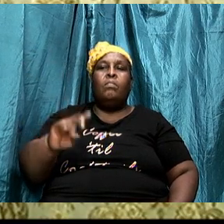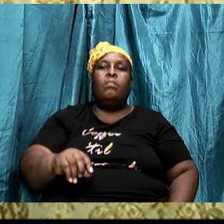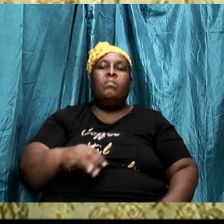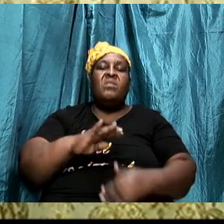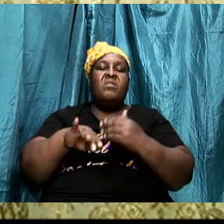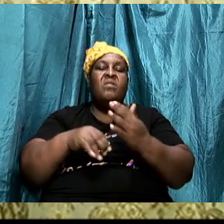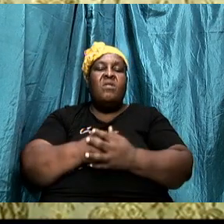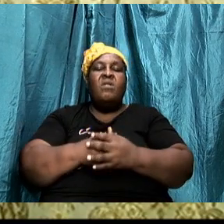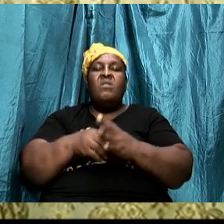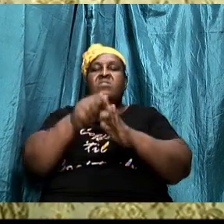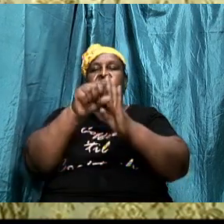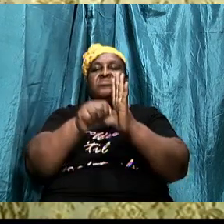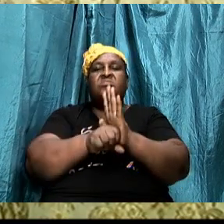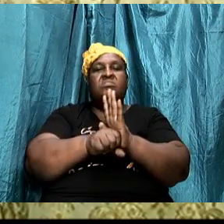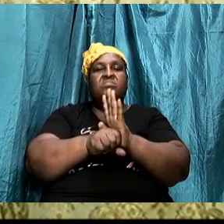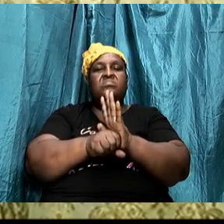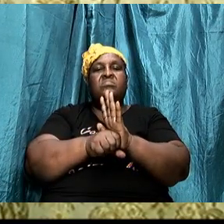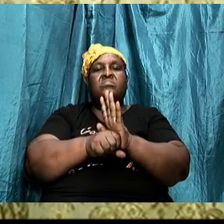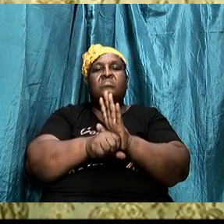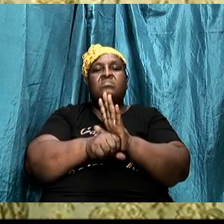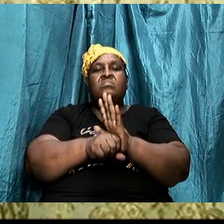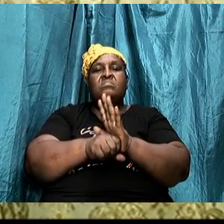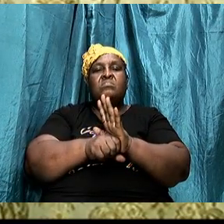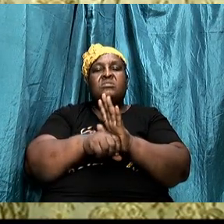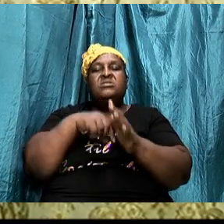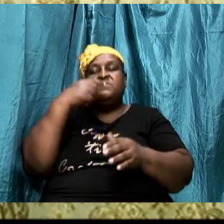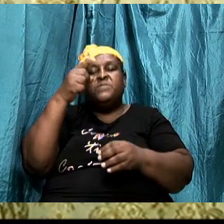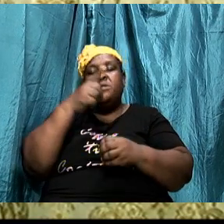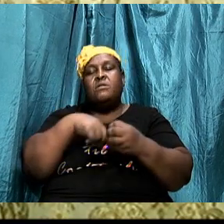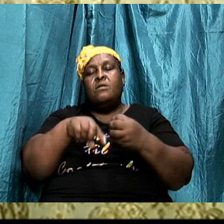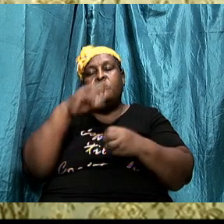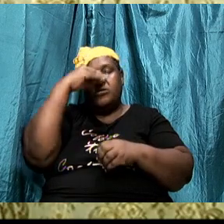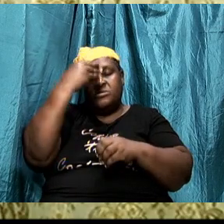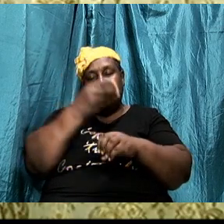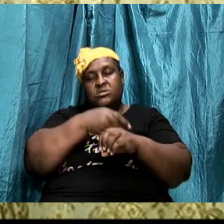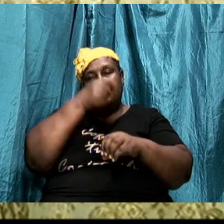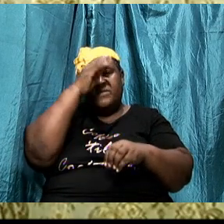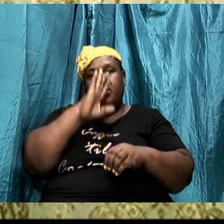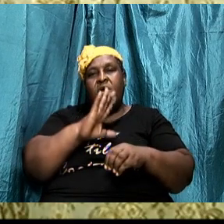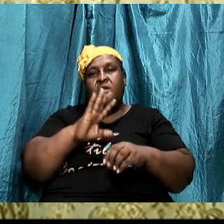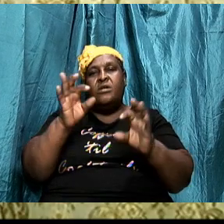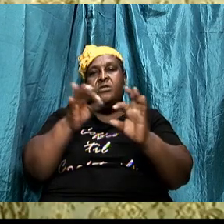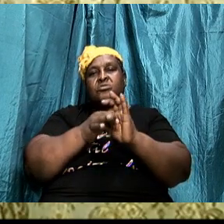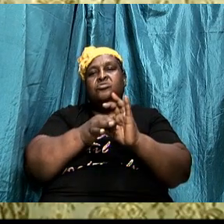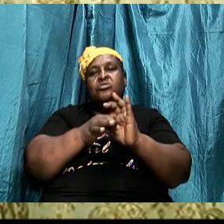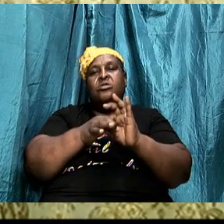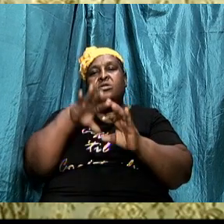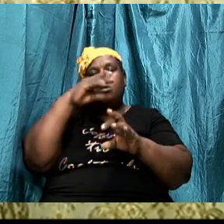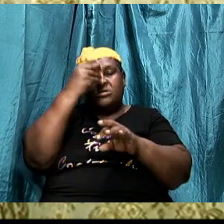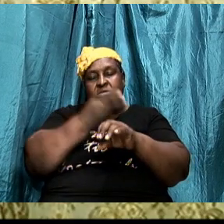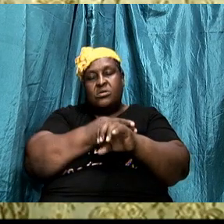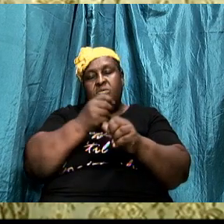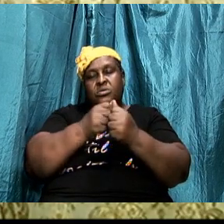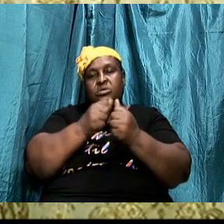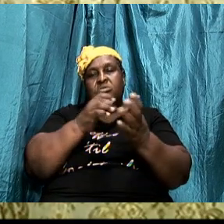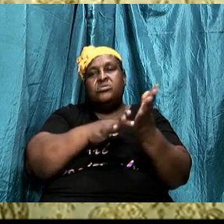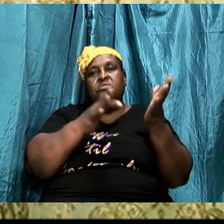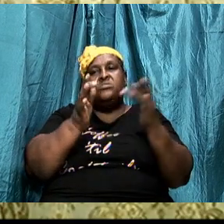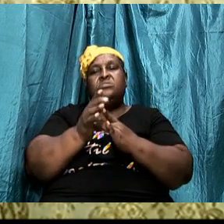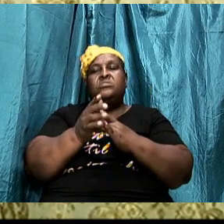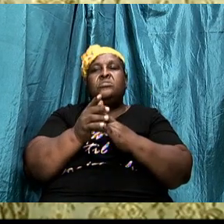they talk about us being hearers of God and joint ears with Christ as